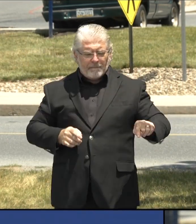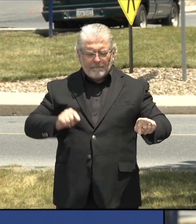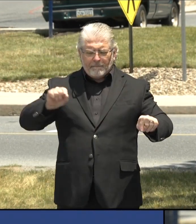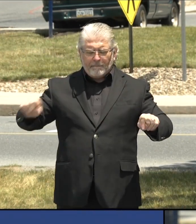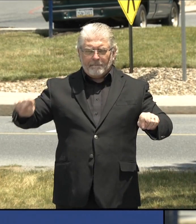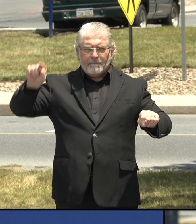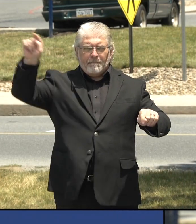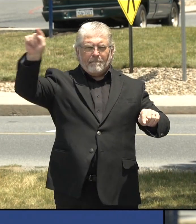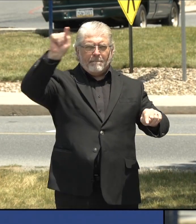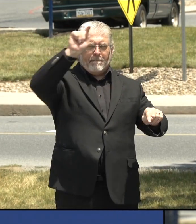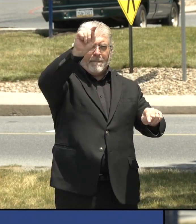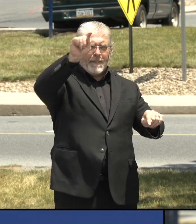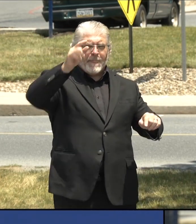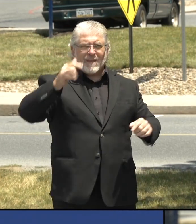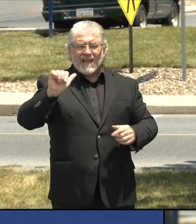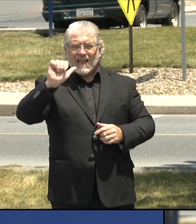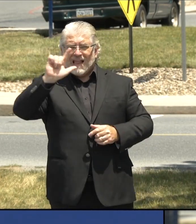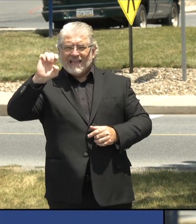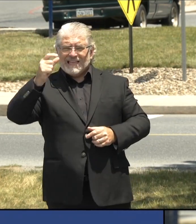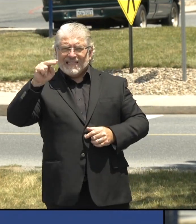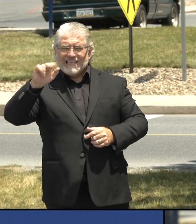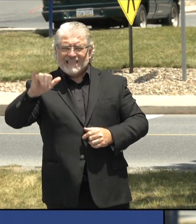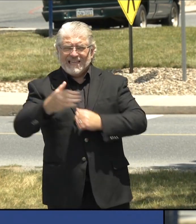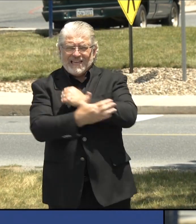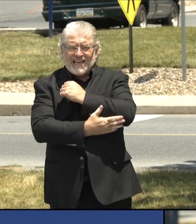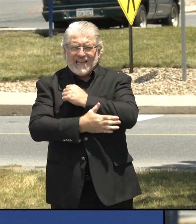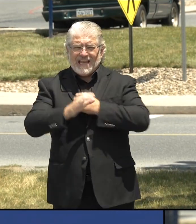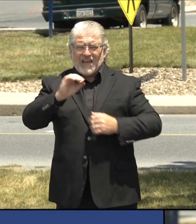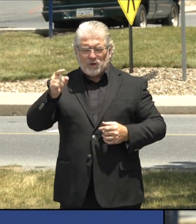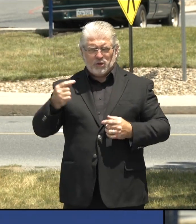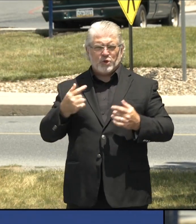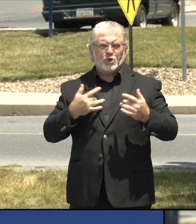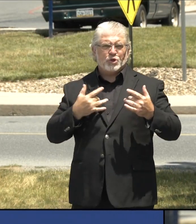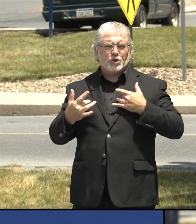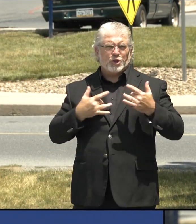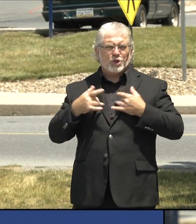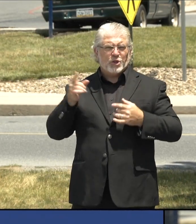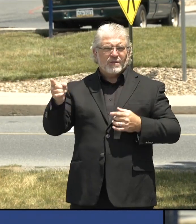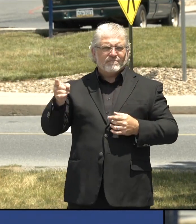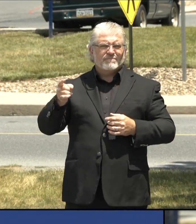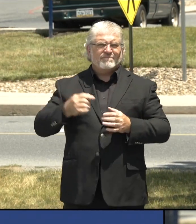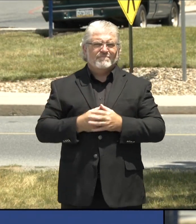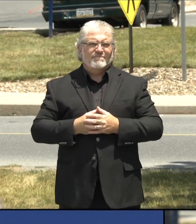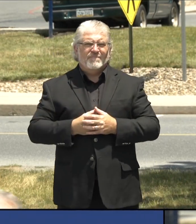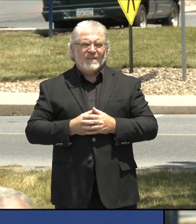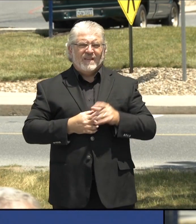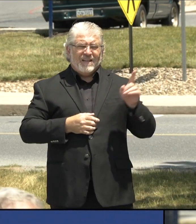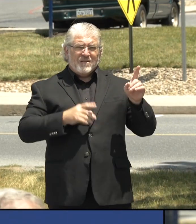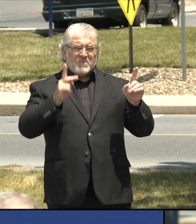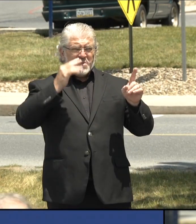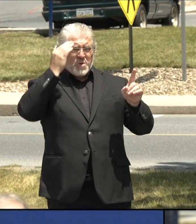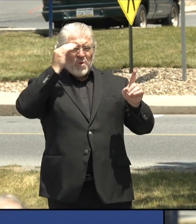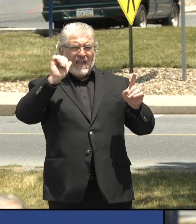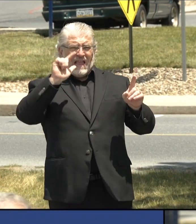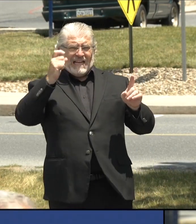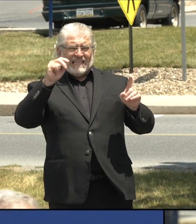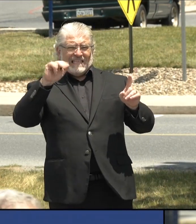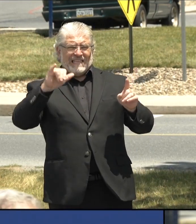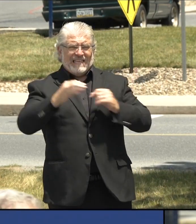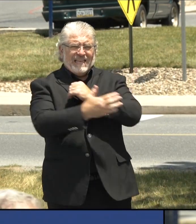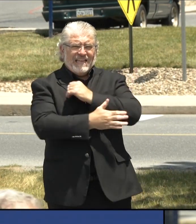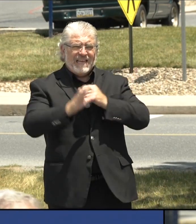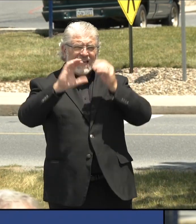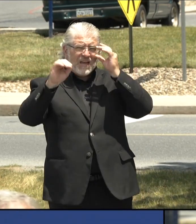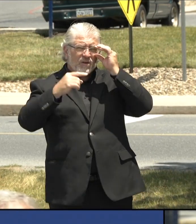Allegheny County has been one area of concern. As some of you might know, Allegheny County has basically said we're going to close down